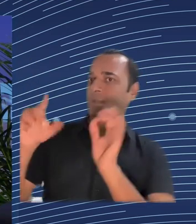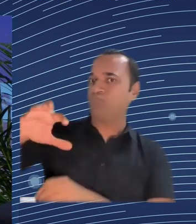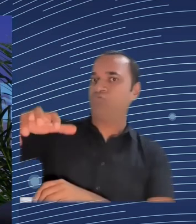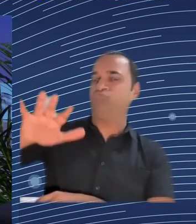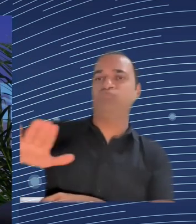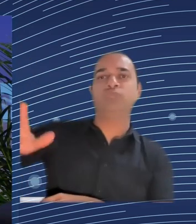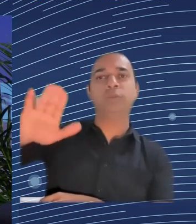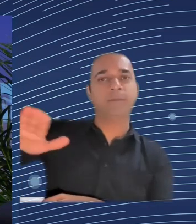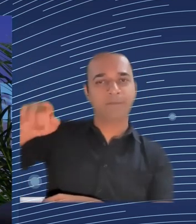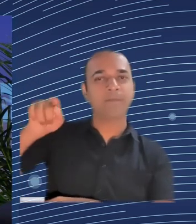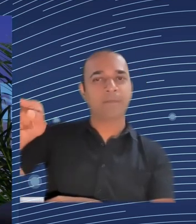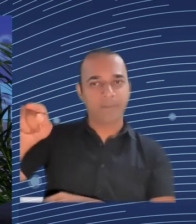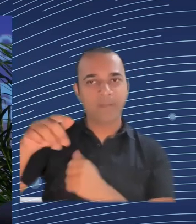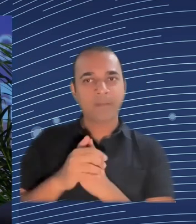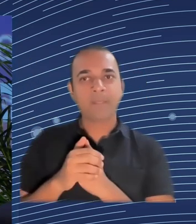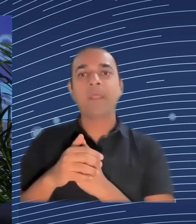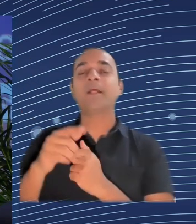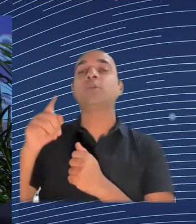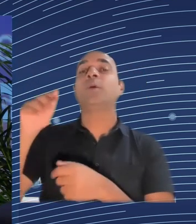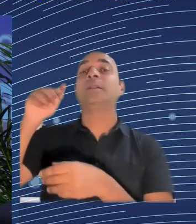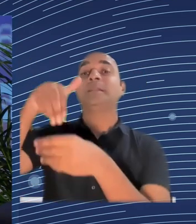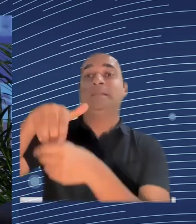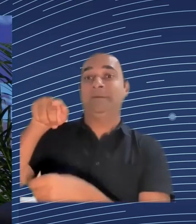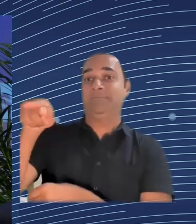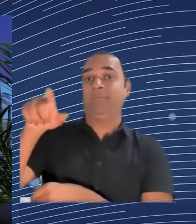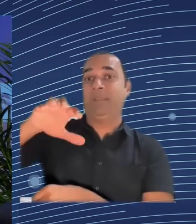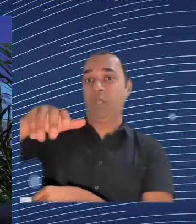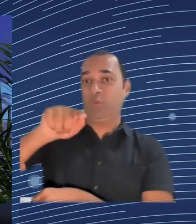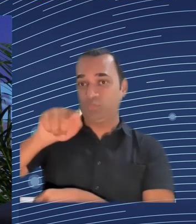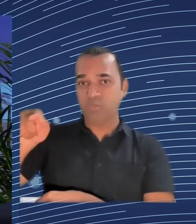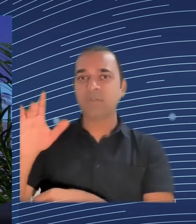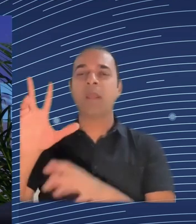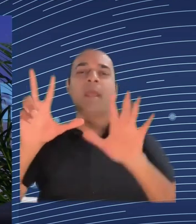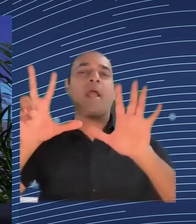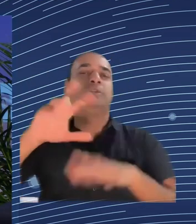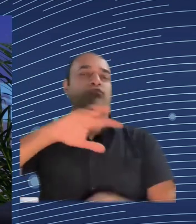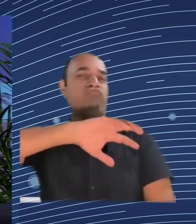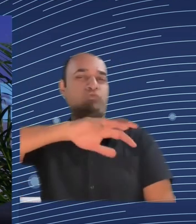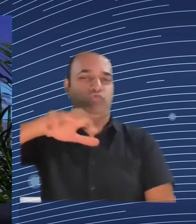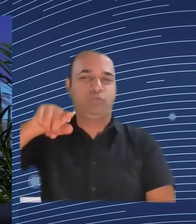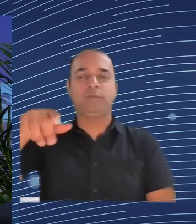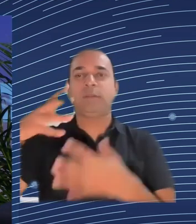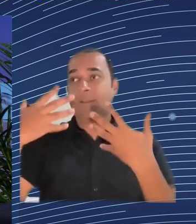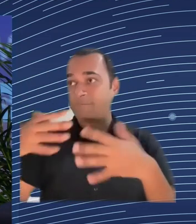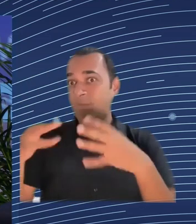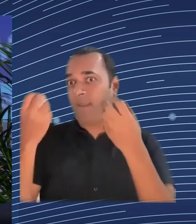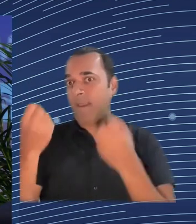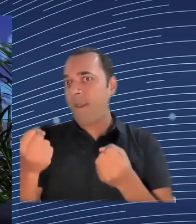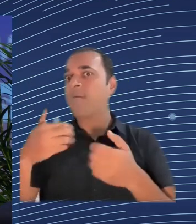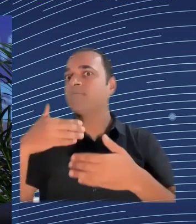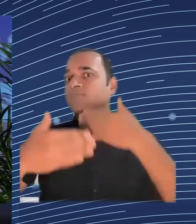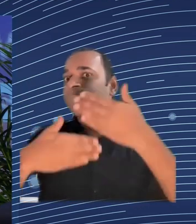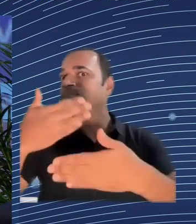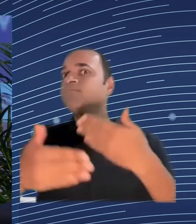the chart, and it's not that they are in the development trap, but where is their baseline? Because